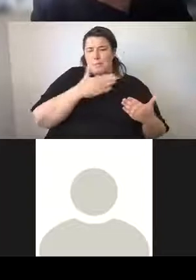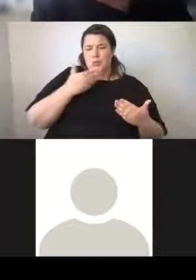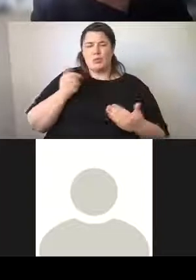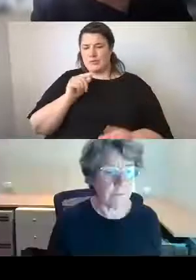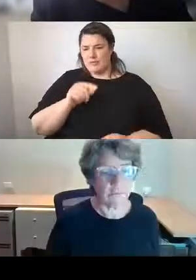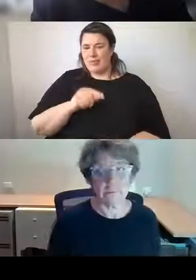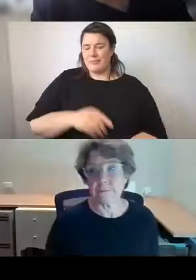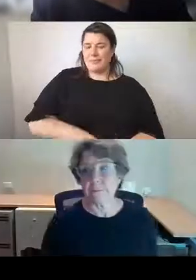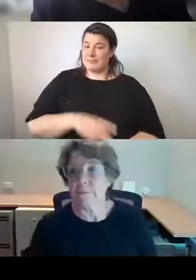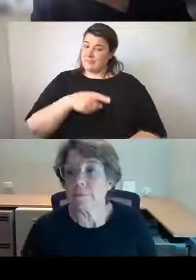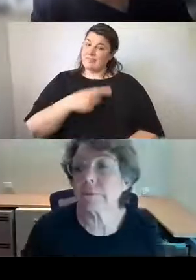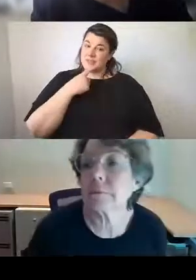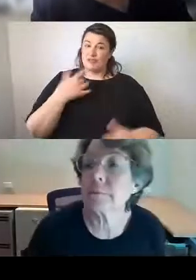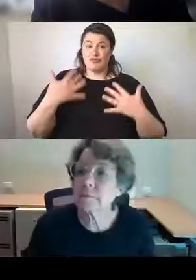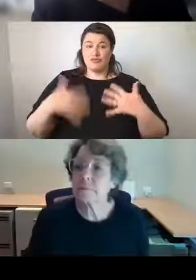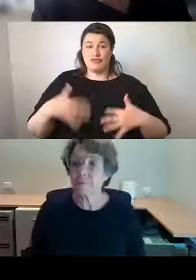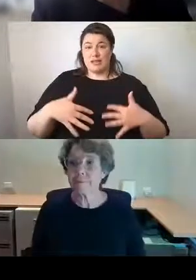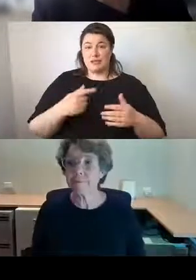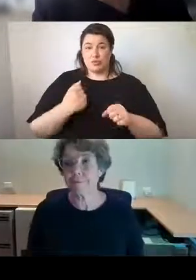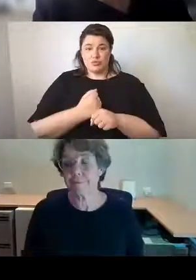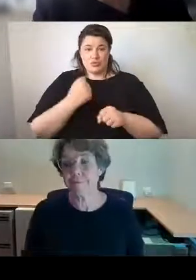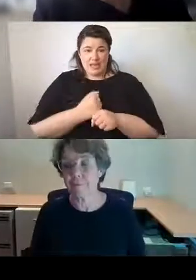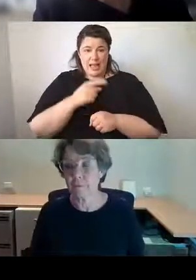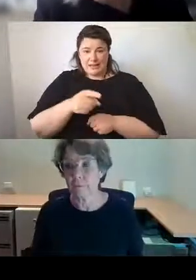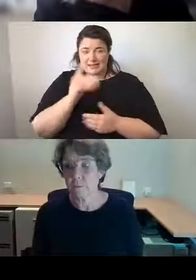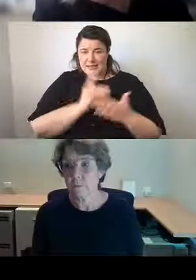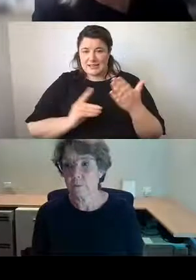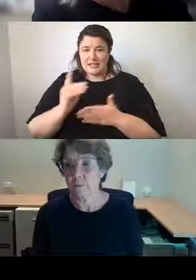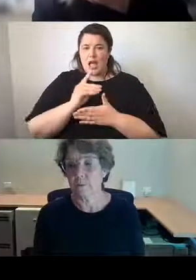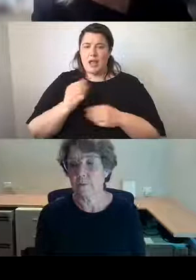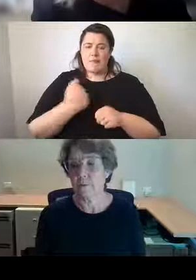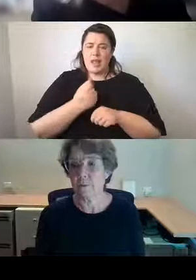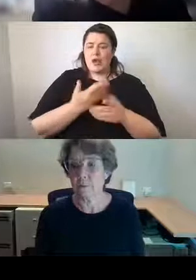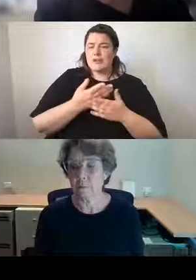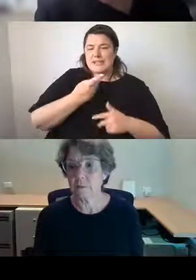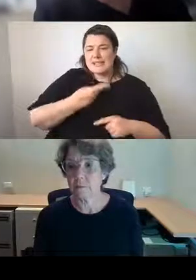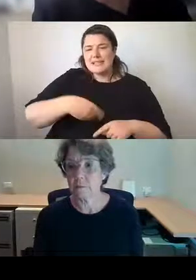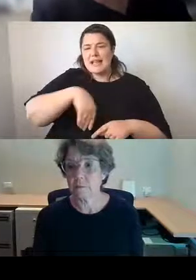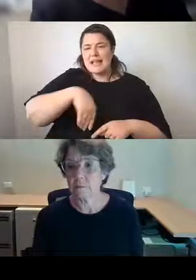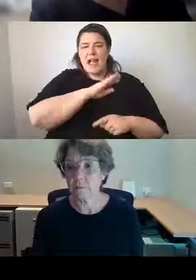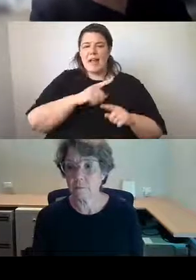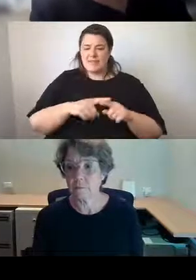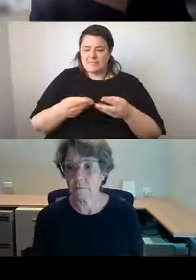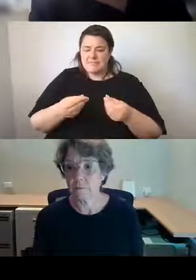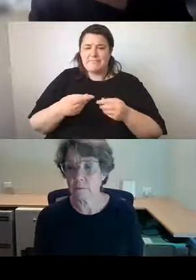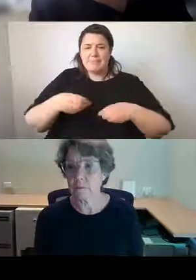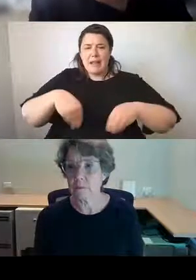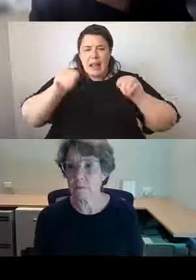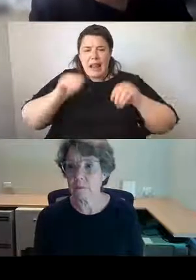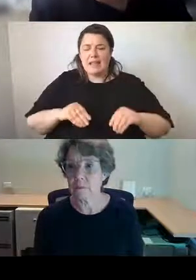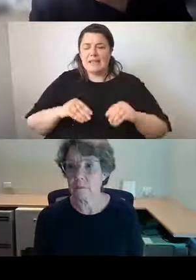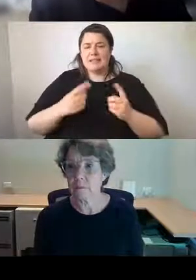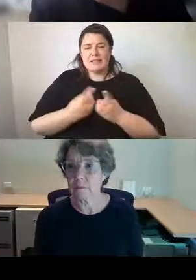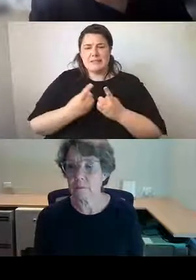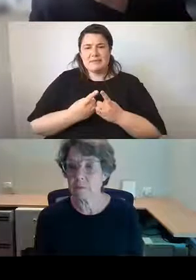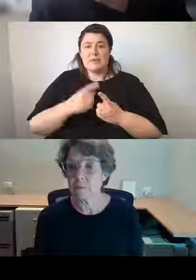that he was inspired to create this design, which is used on scarves and furnishing fabrics, from